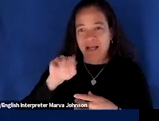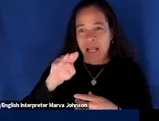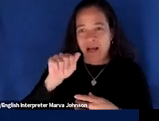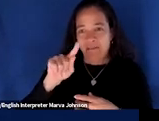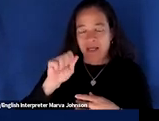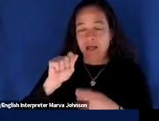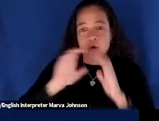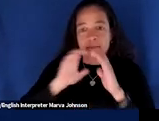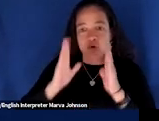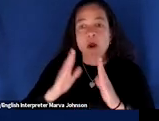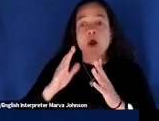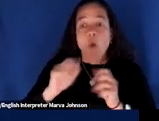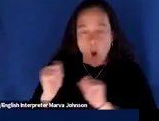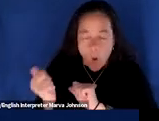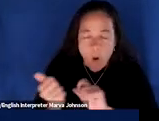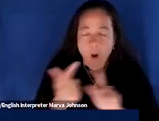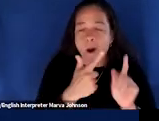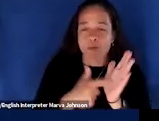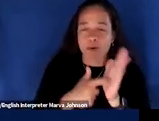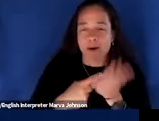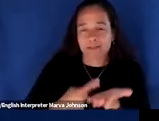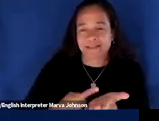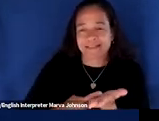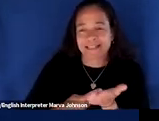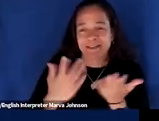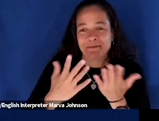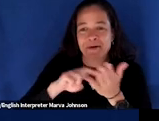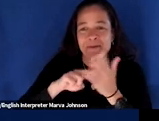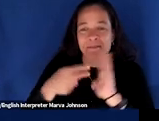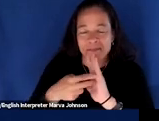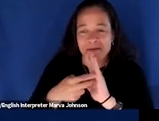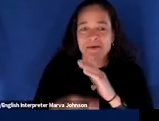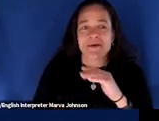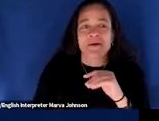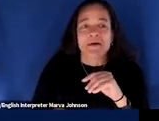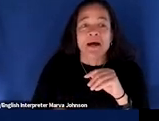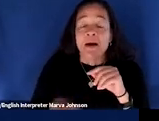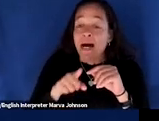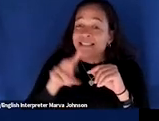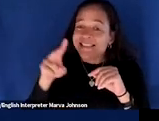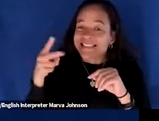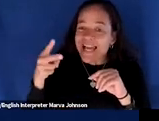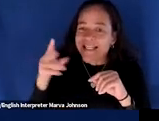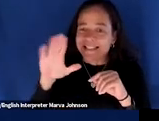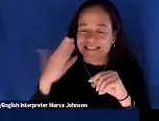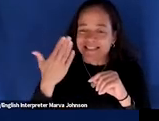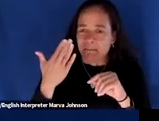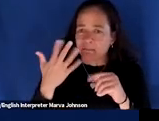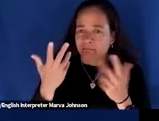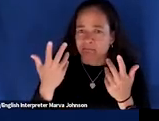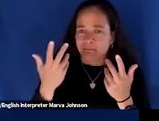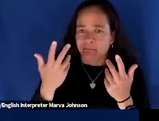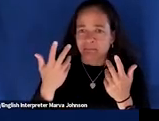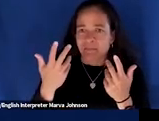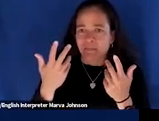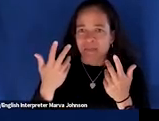talk about climate change now point two seems like it kind of gets offset or very complicated